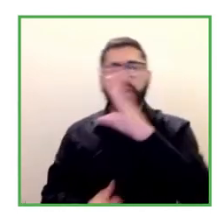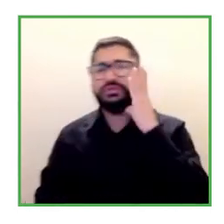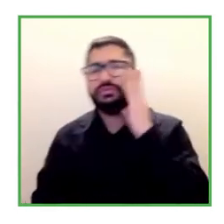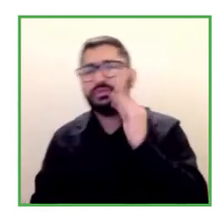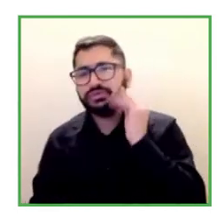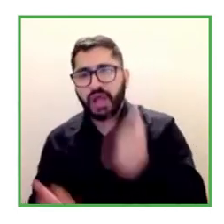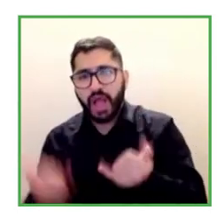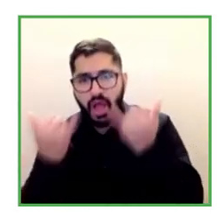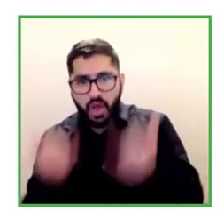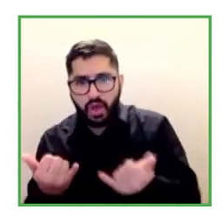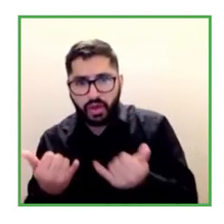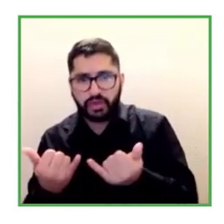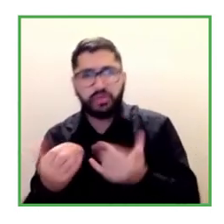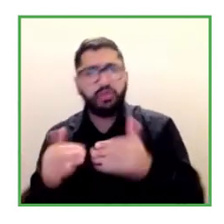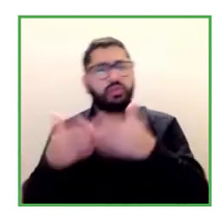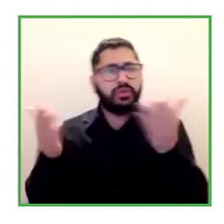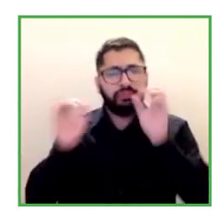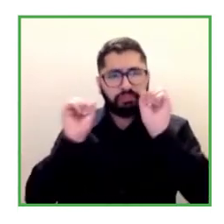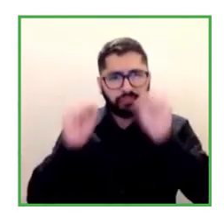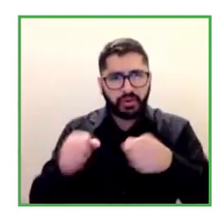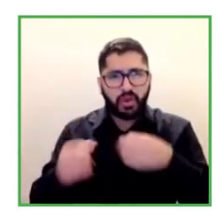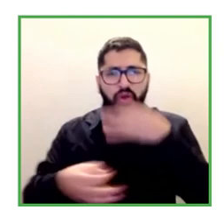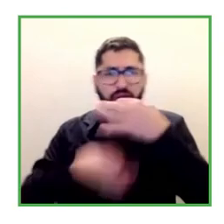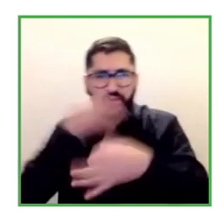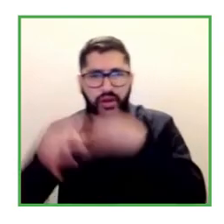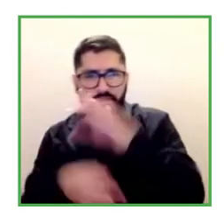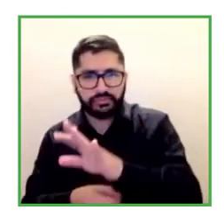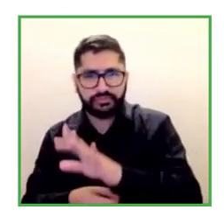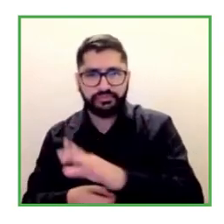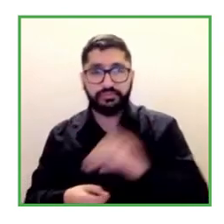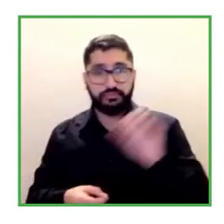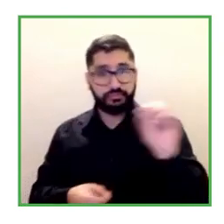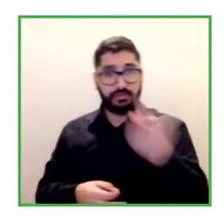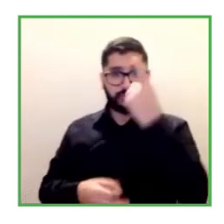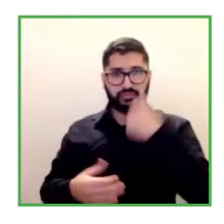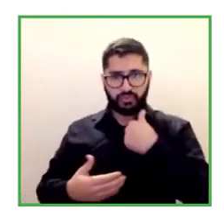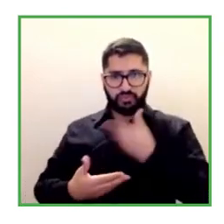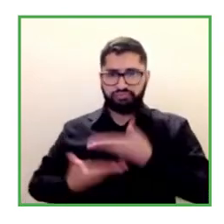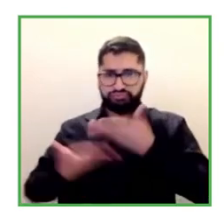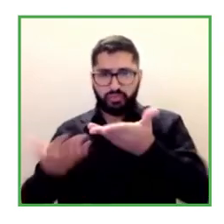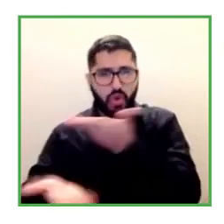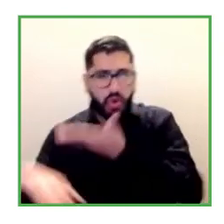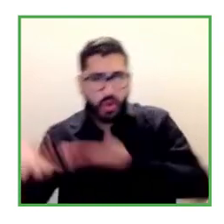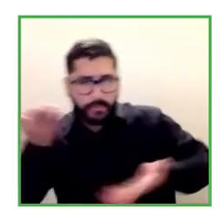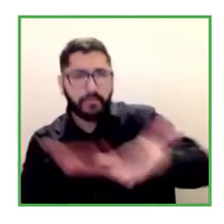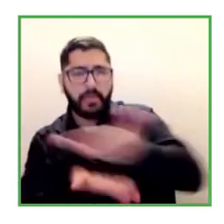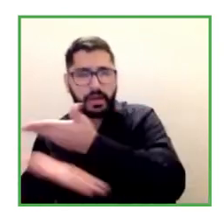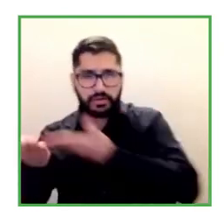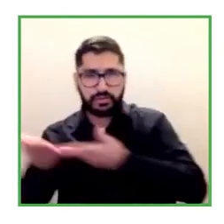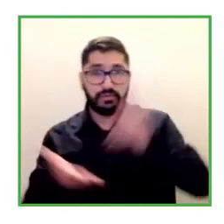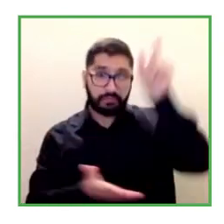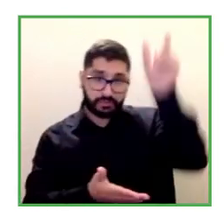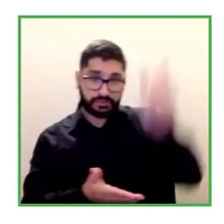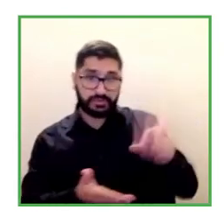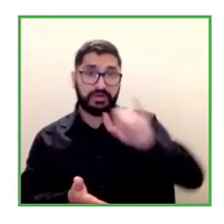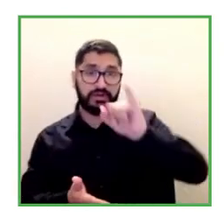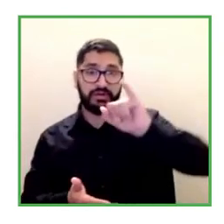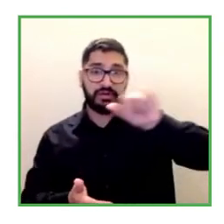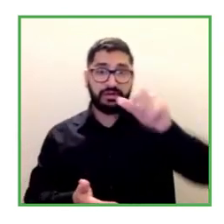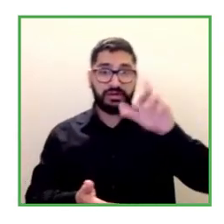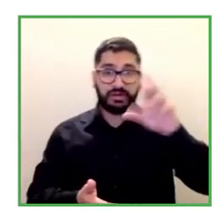from your experience what can you share well first of all i agree absolutely with ingrid and alejandra